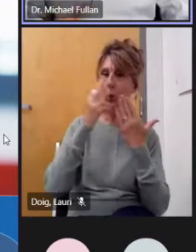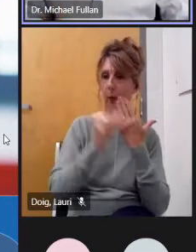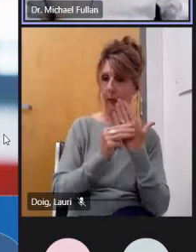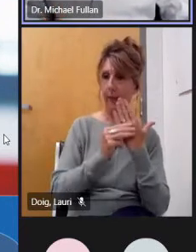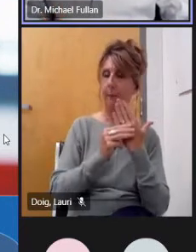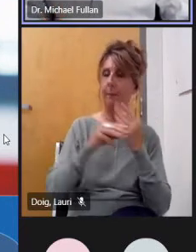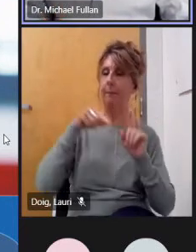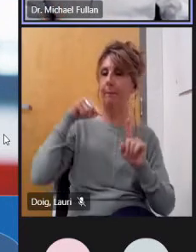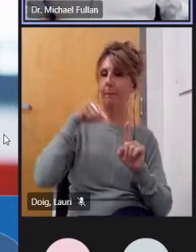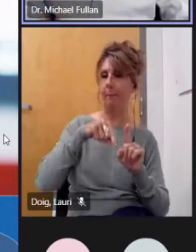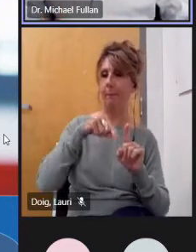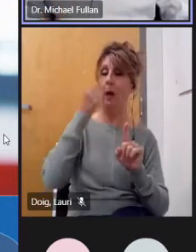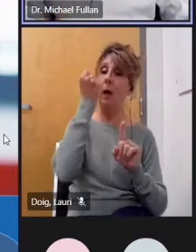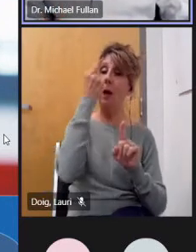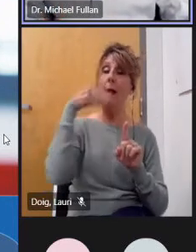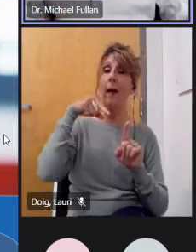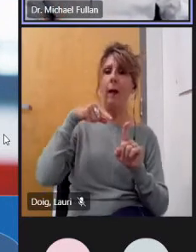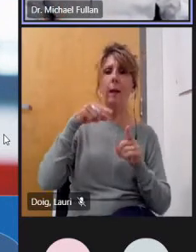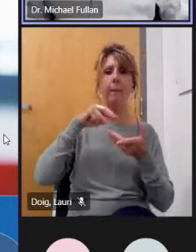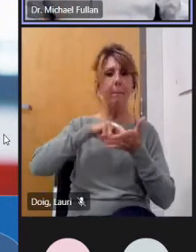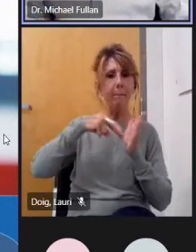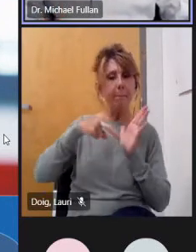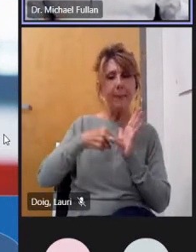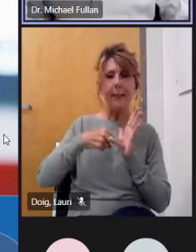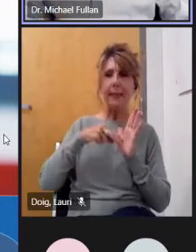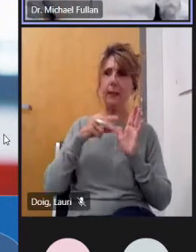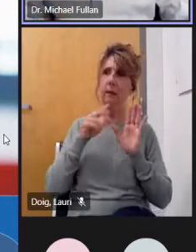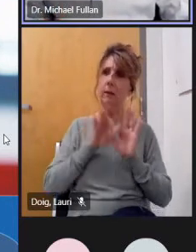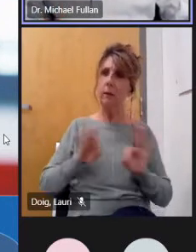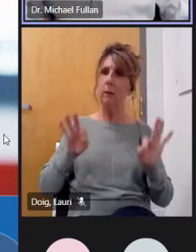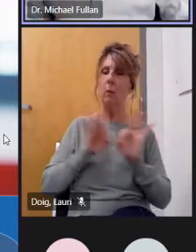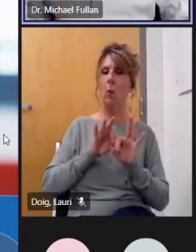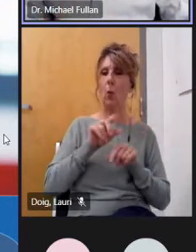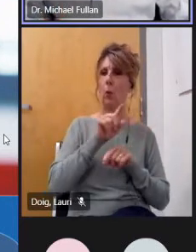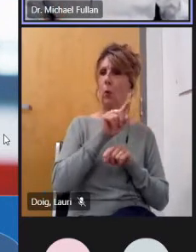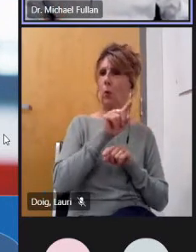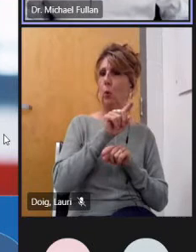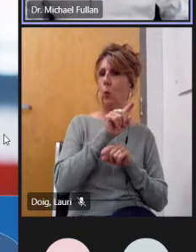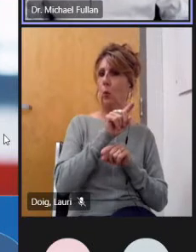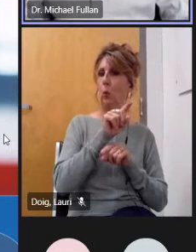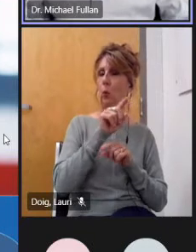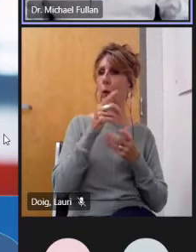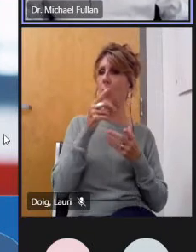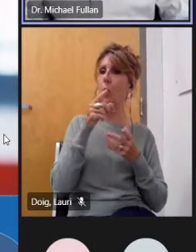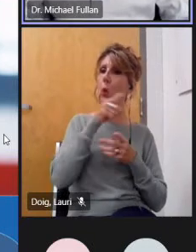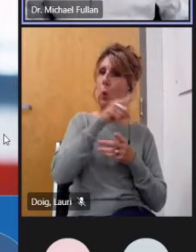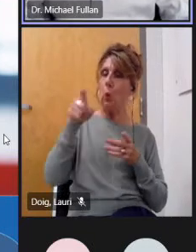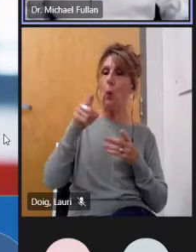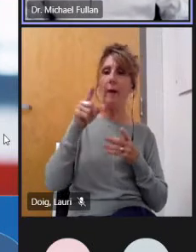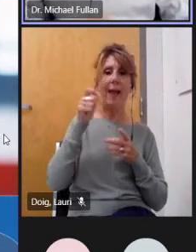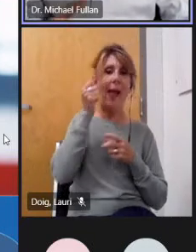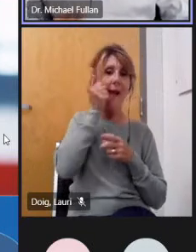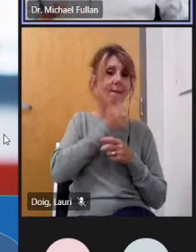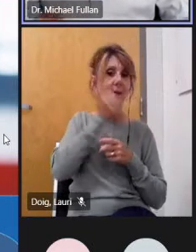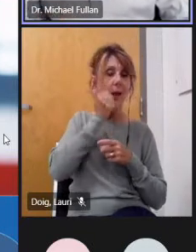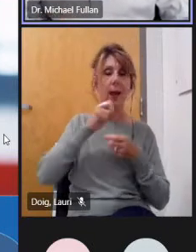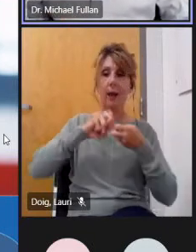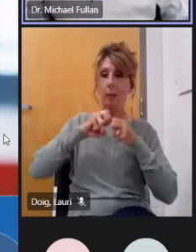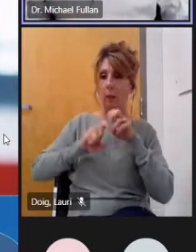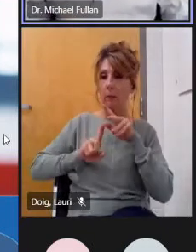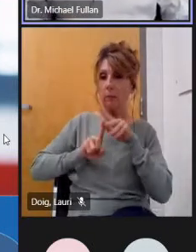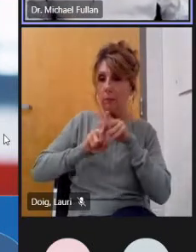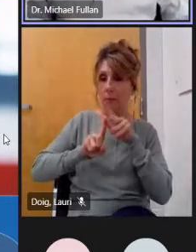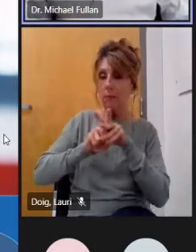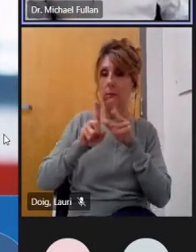determined and devoted to practice it means you really have to be uh in the in the agenda every day you have to solve problems every day you have to grow and